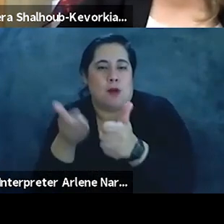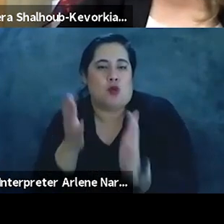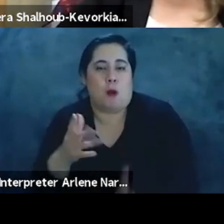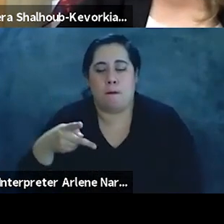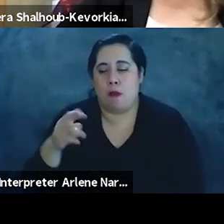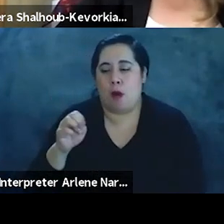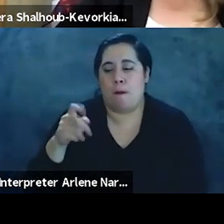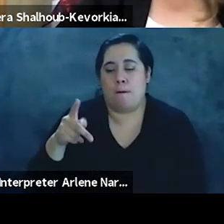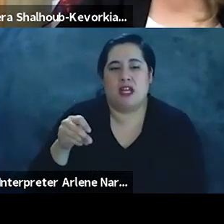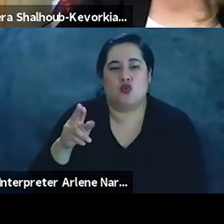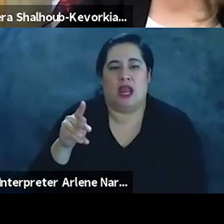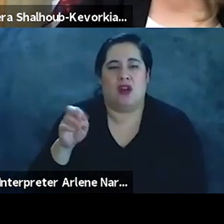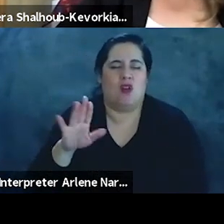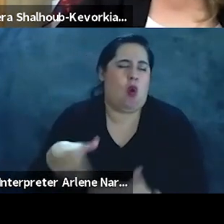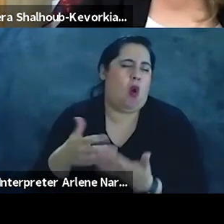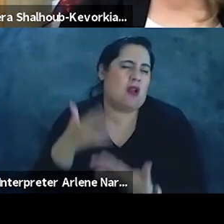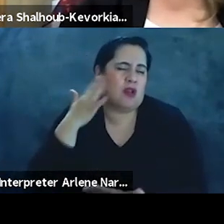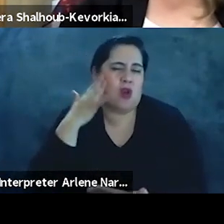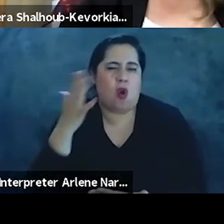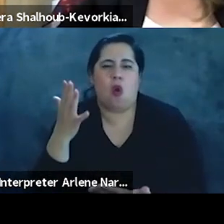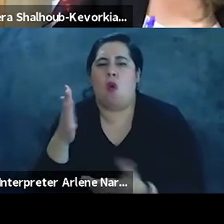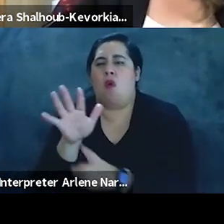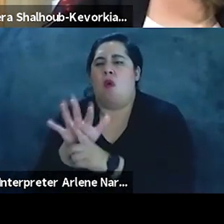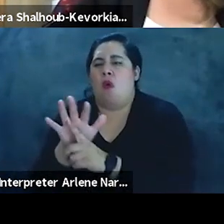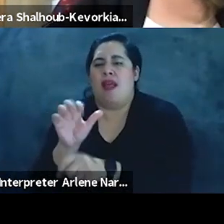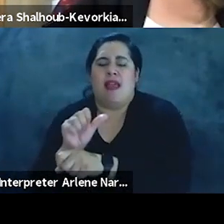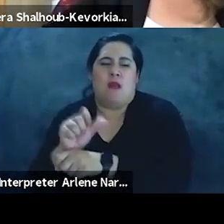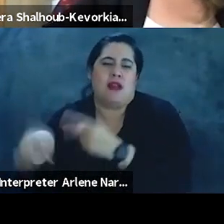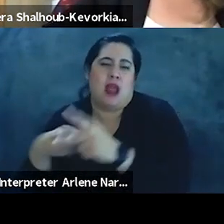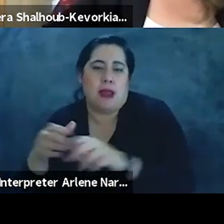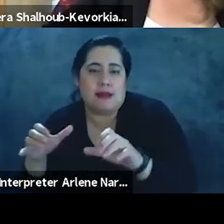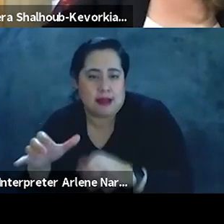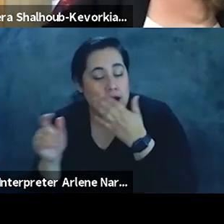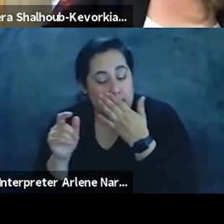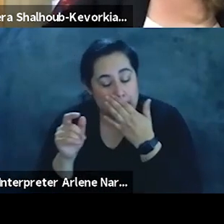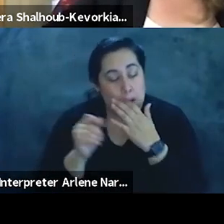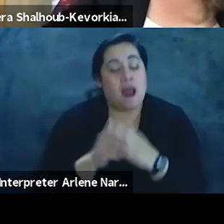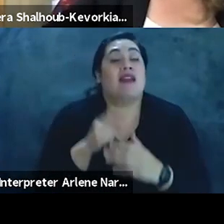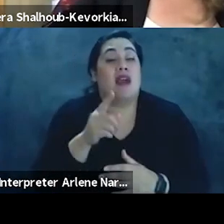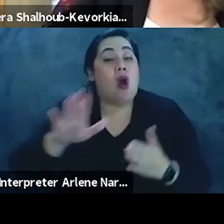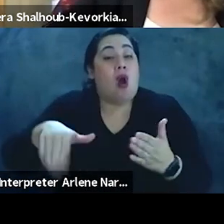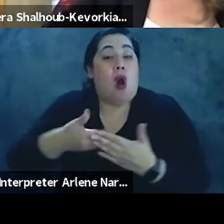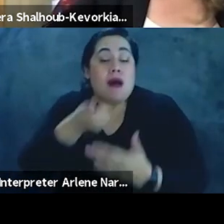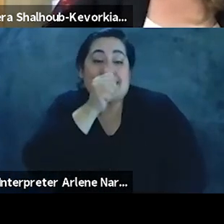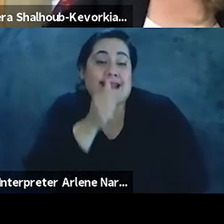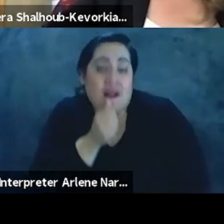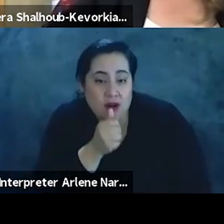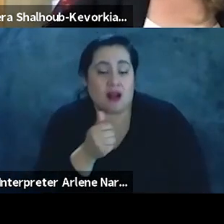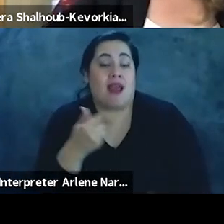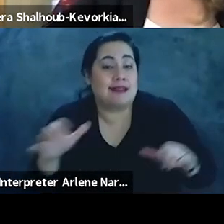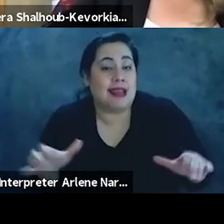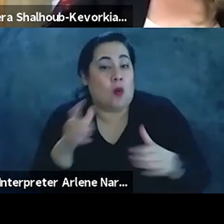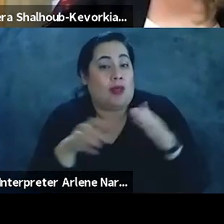mainstream, you know, labor types who did this in Linda. They all suffered from having done what